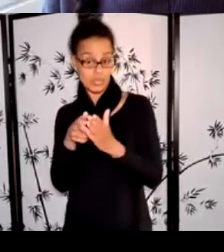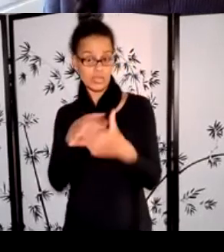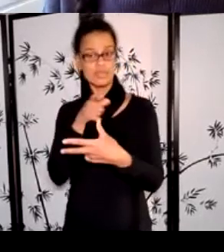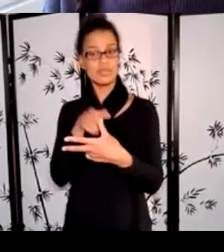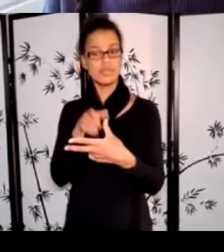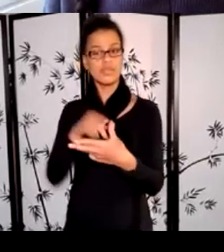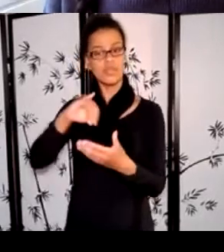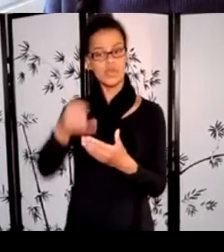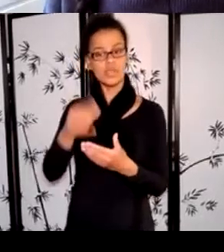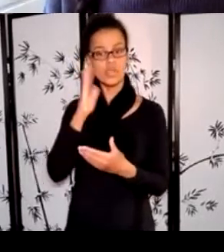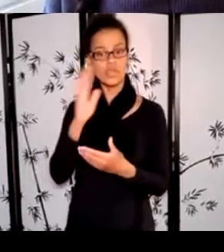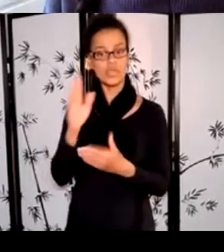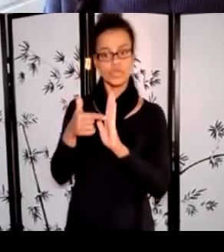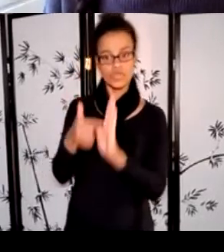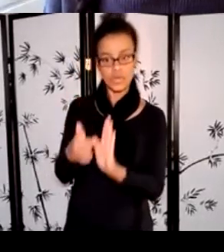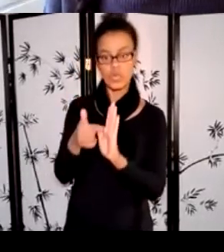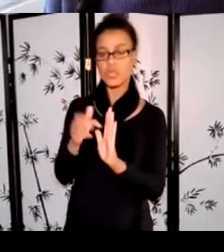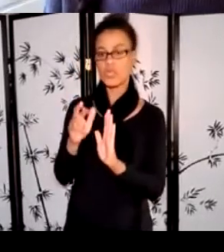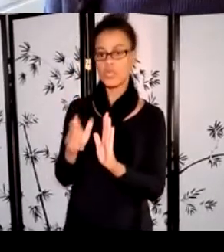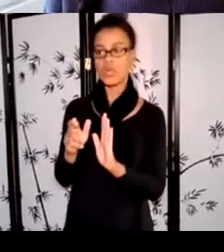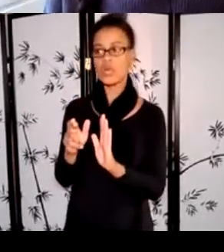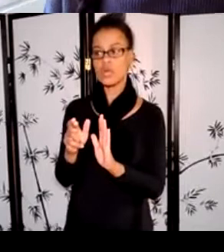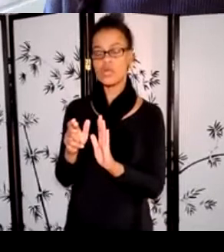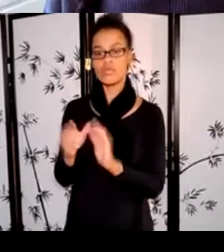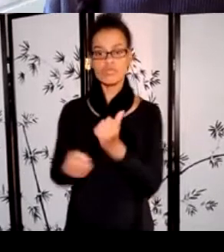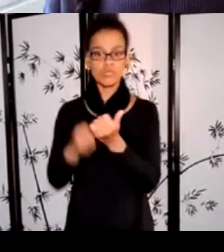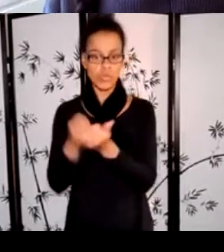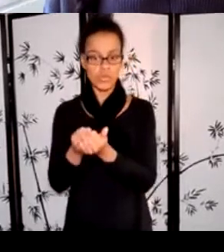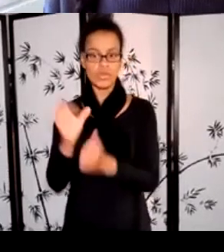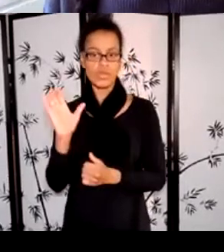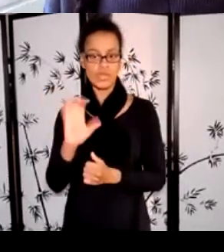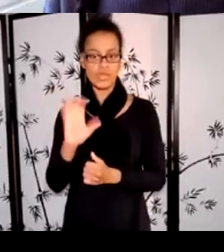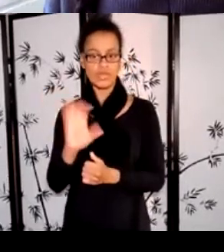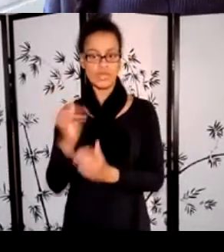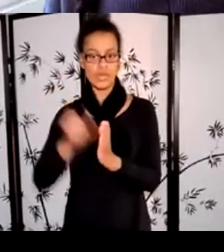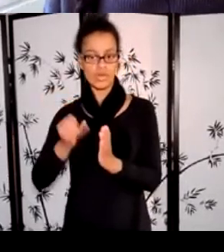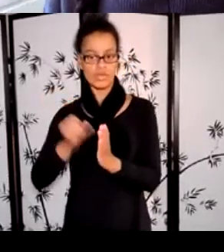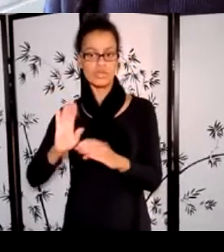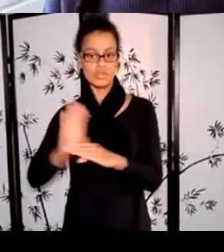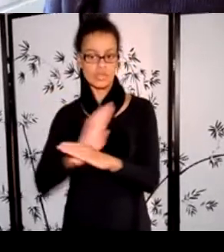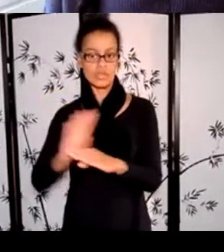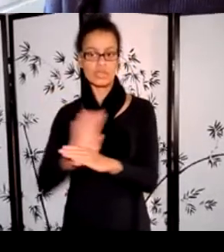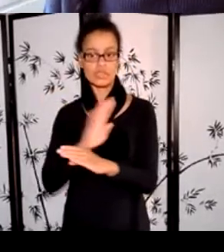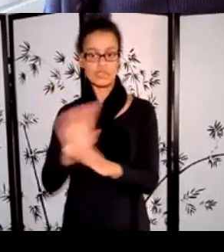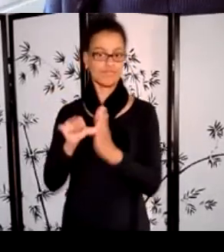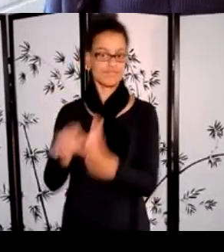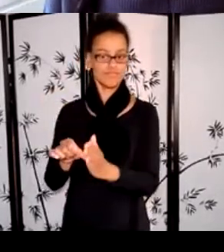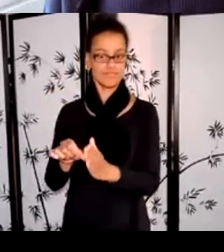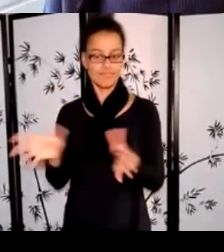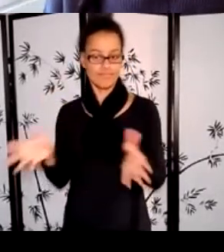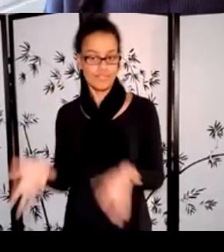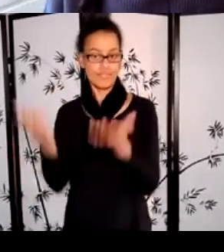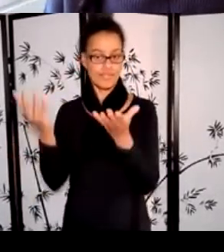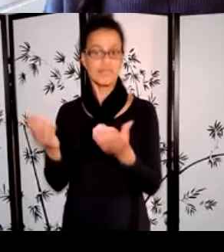contribute to the vibrancy and vitality of Calgary's art sector, and create opportunities for Calgarians to access artistic